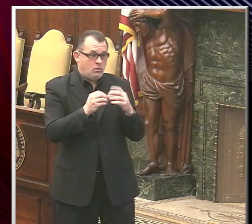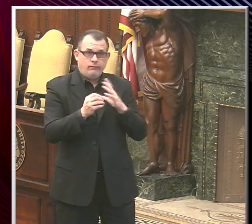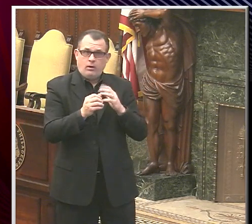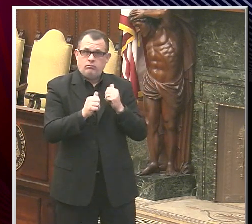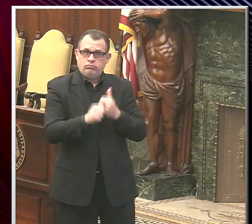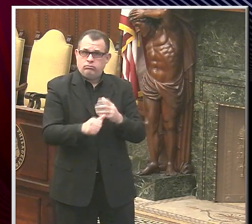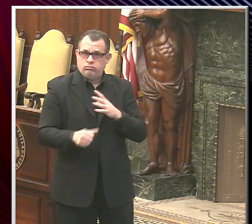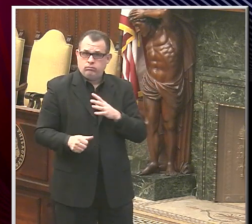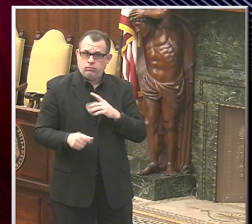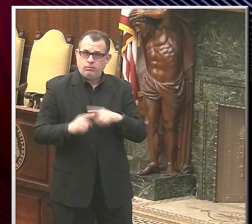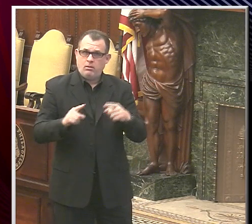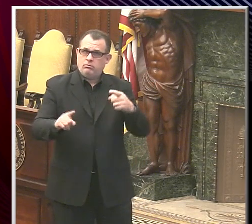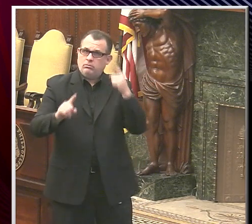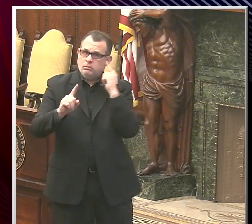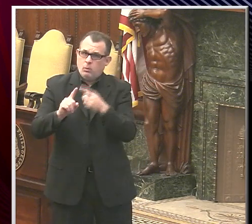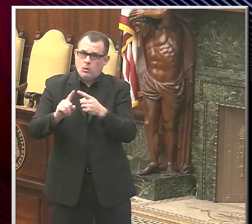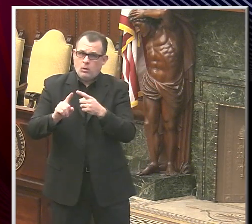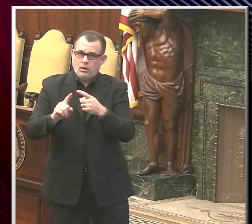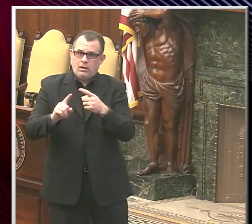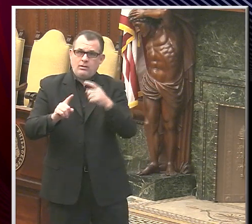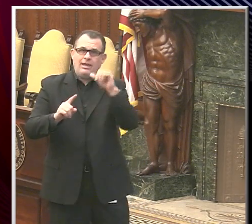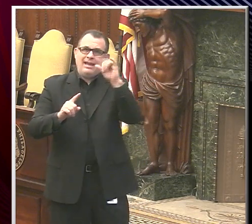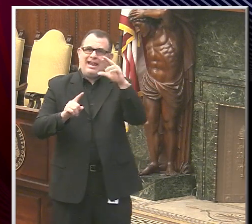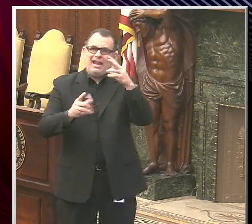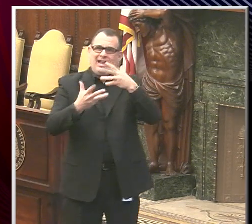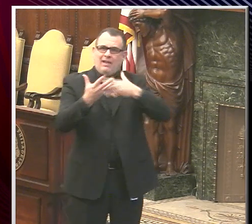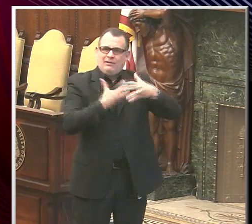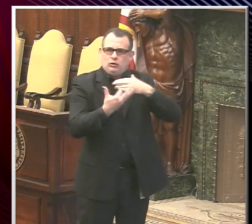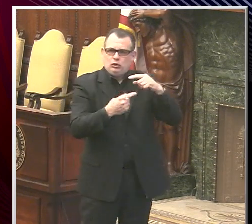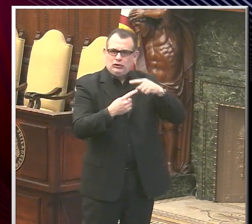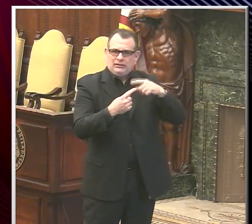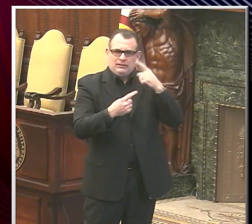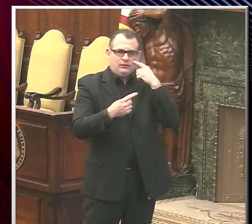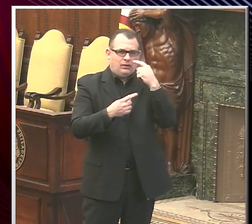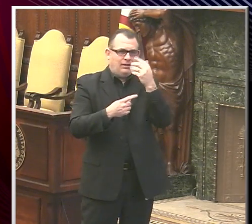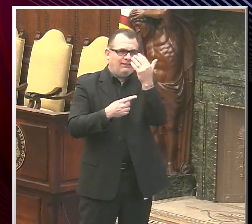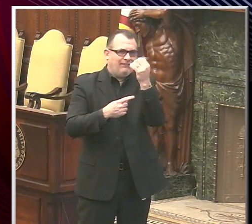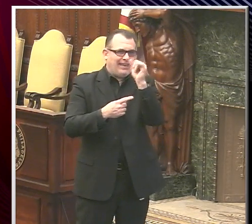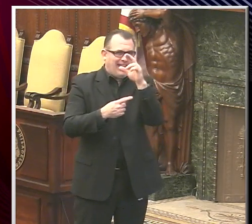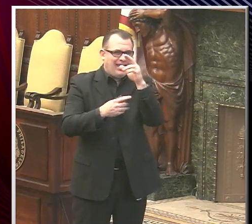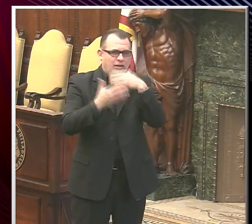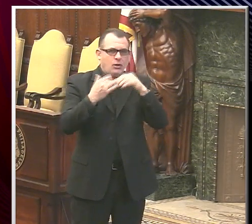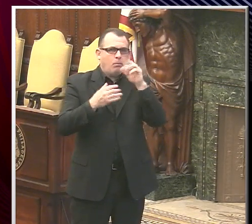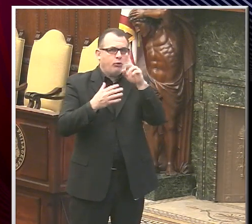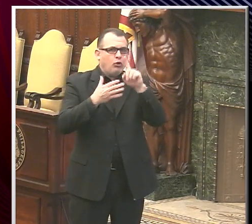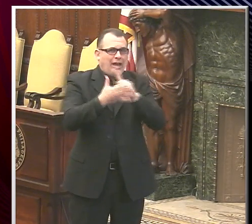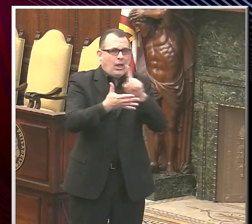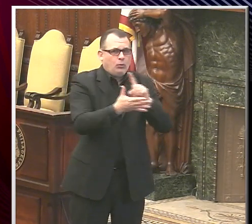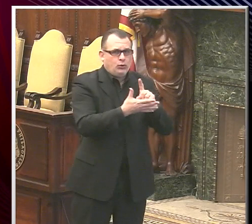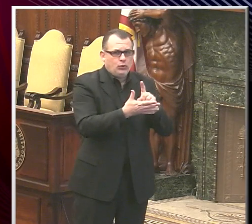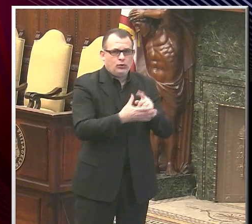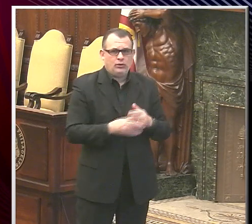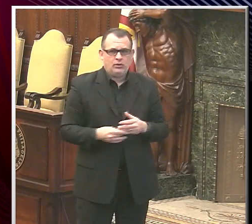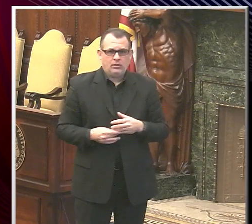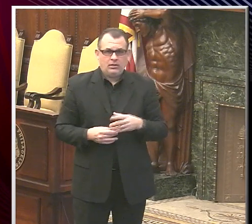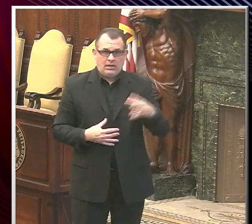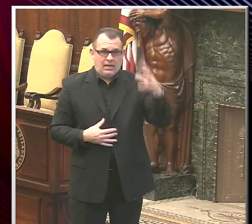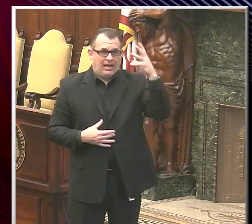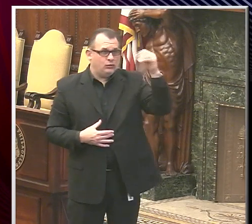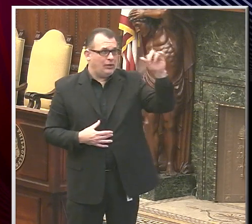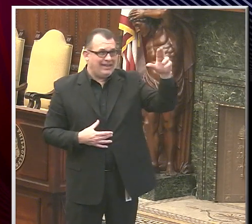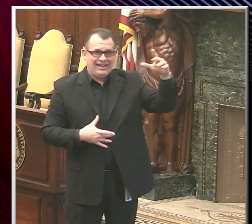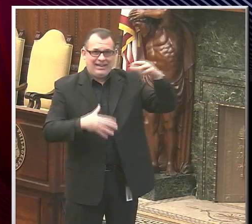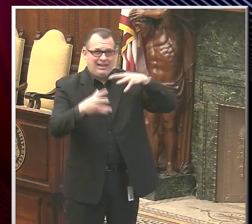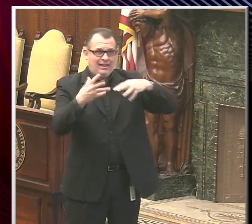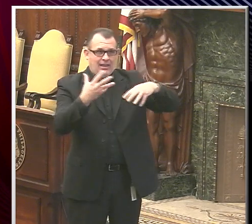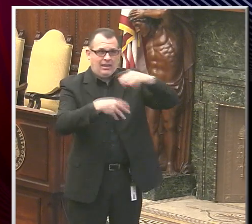it's really moving a lot of air through those 15 air changes per hour and then moving in with a good mix of outdoor air and a good filter is what we